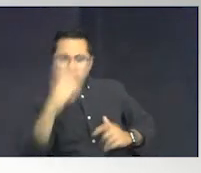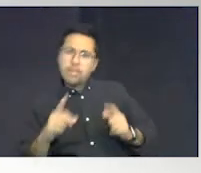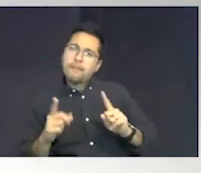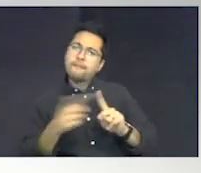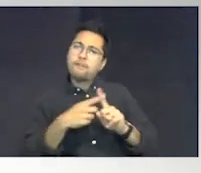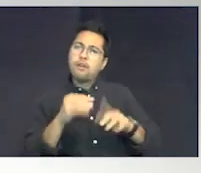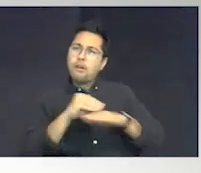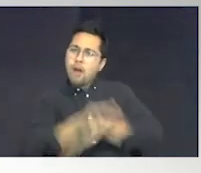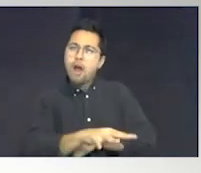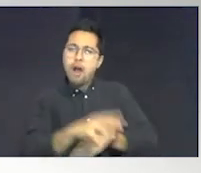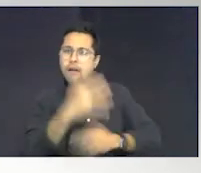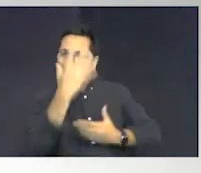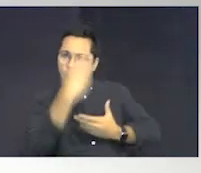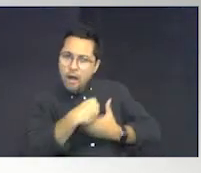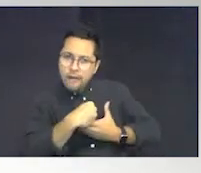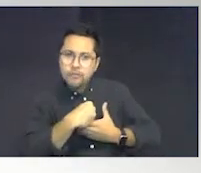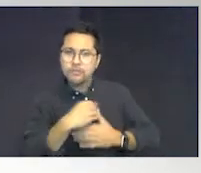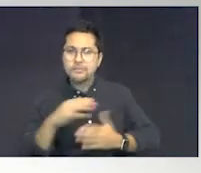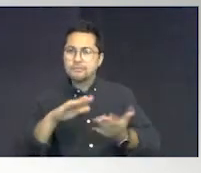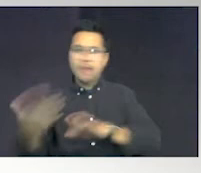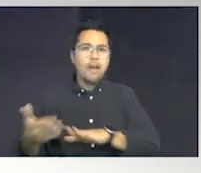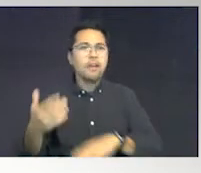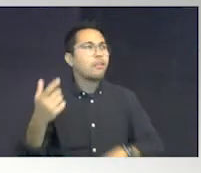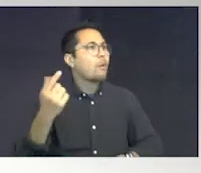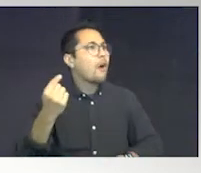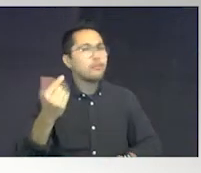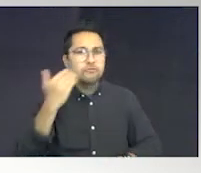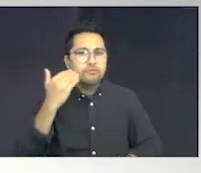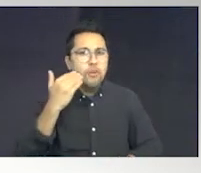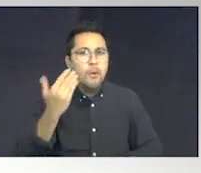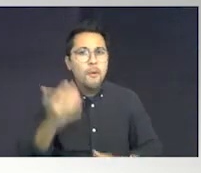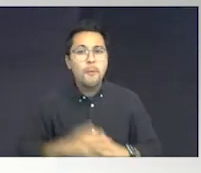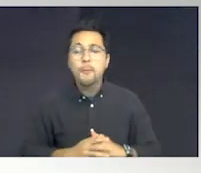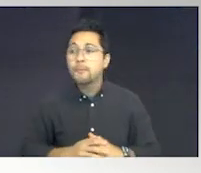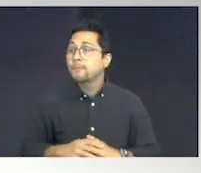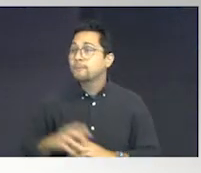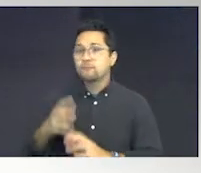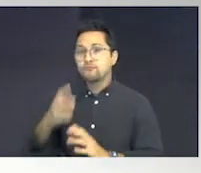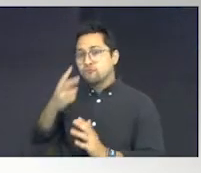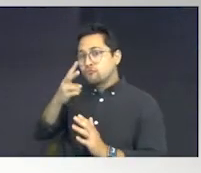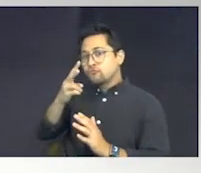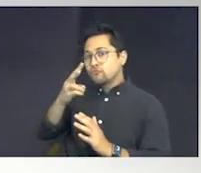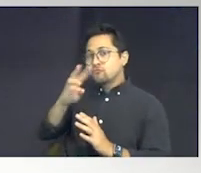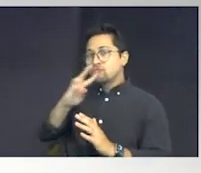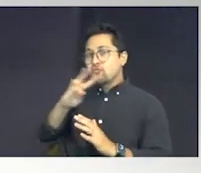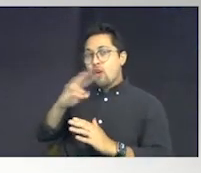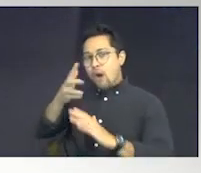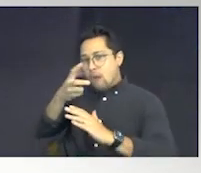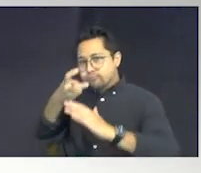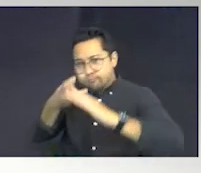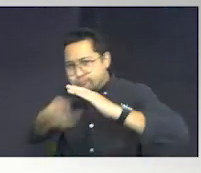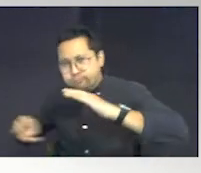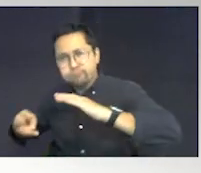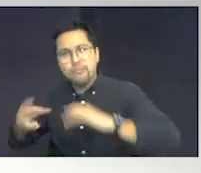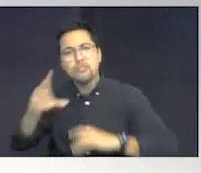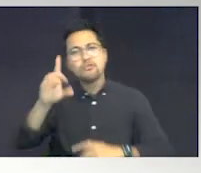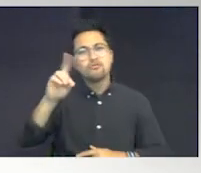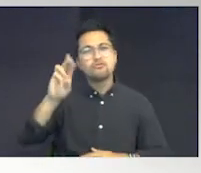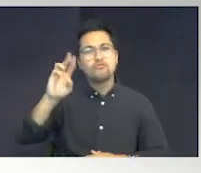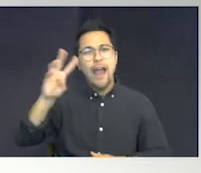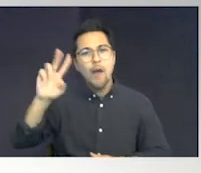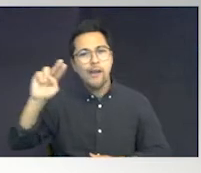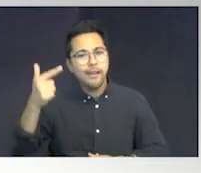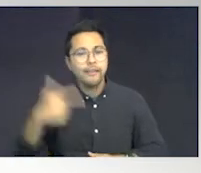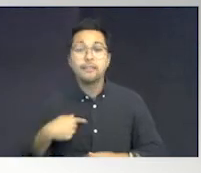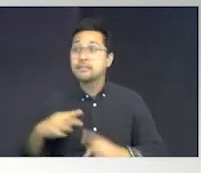of autism death is. What is it? Drowning. Drowning. Right? Drowning is number one. You guys know what number